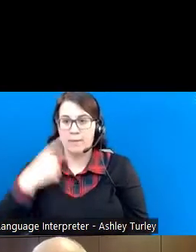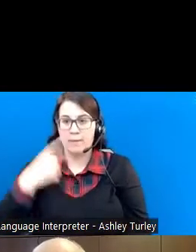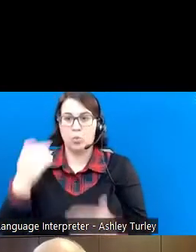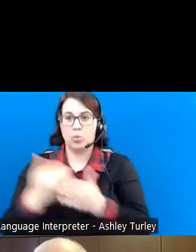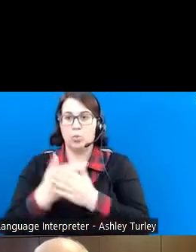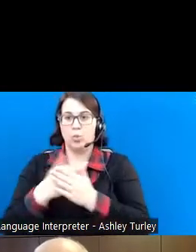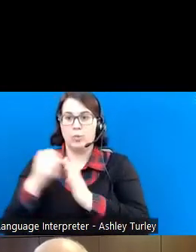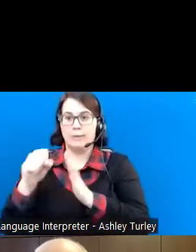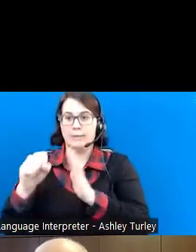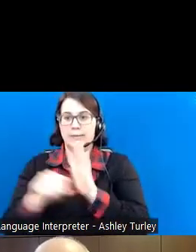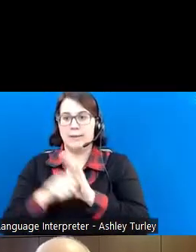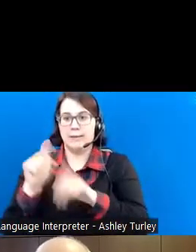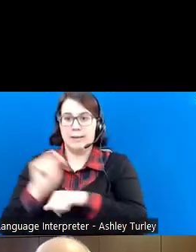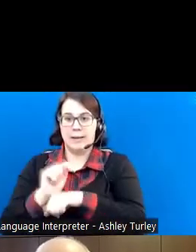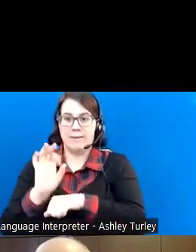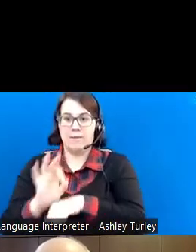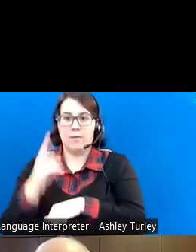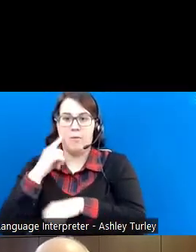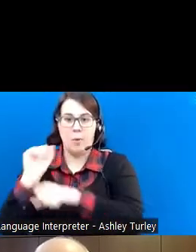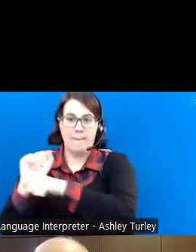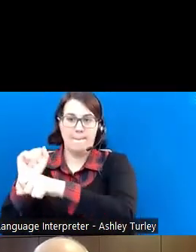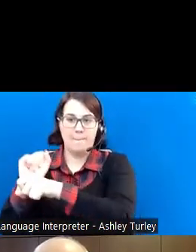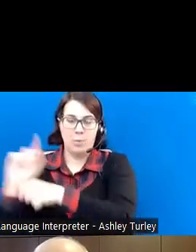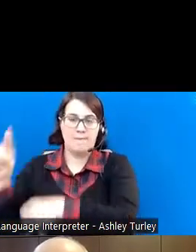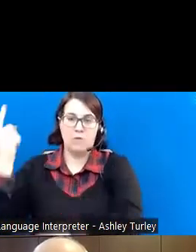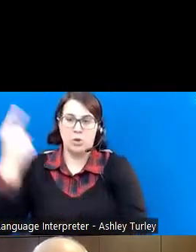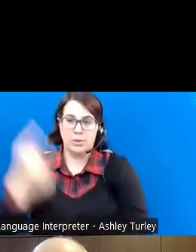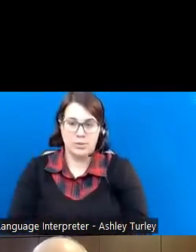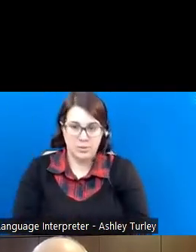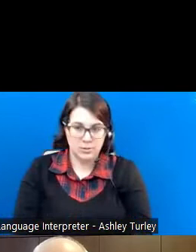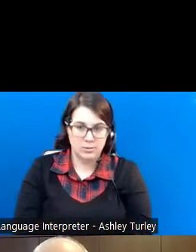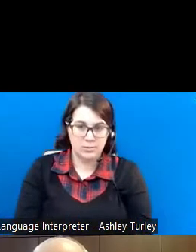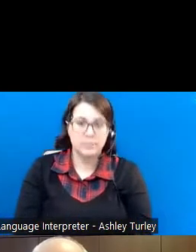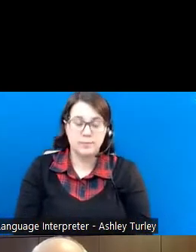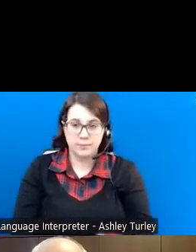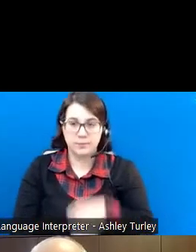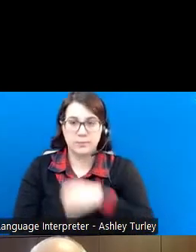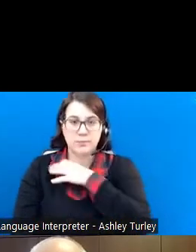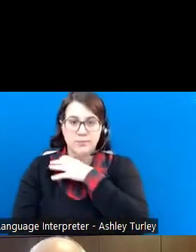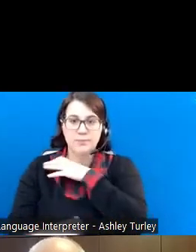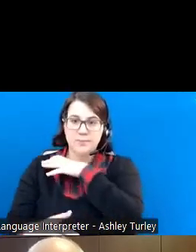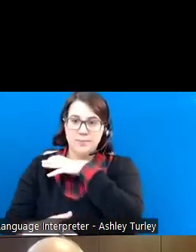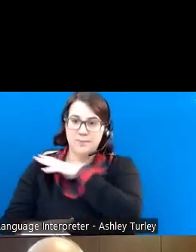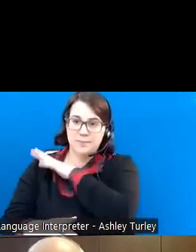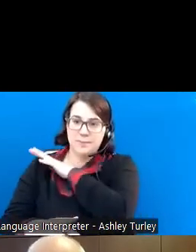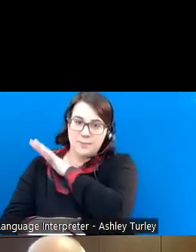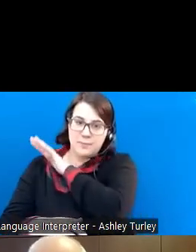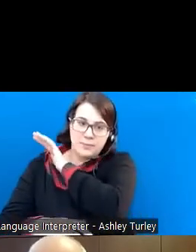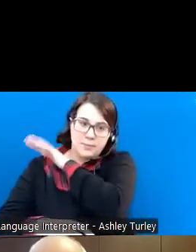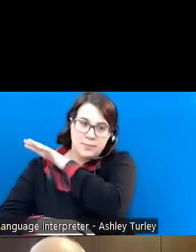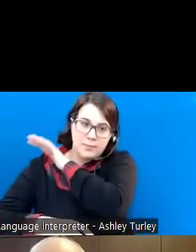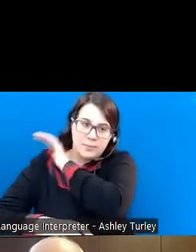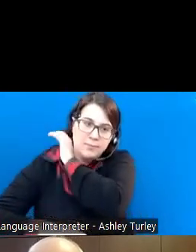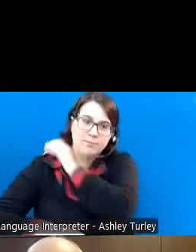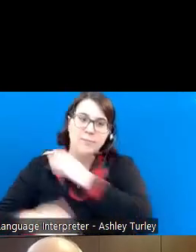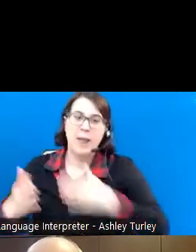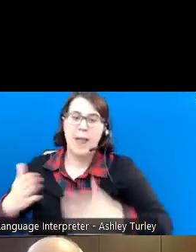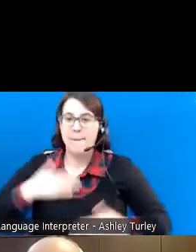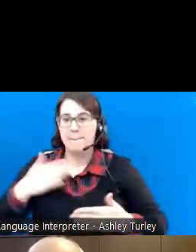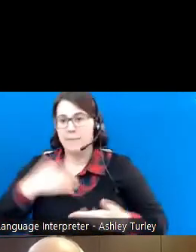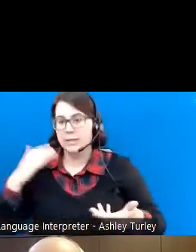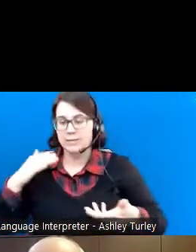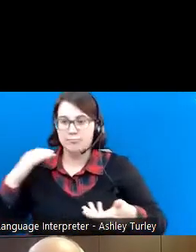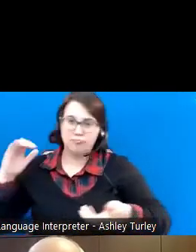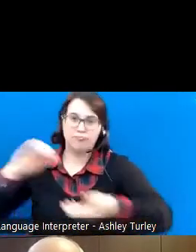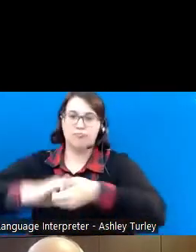Task Force on Employment First. So this is a very happy marriage of these